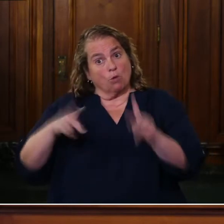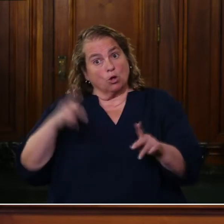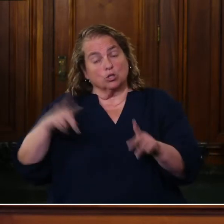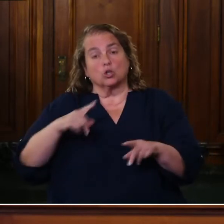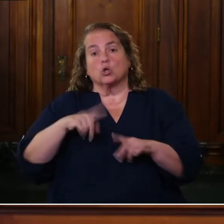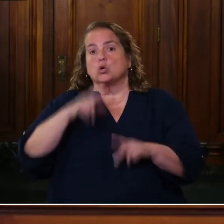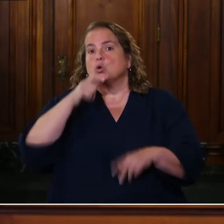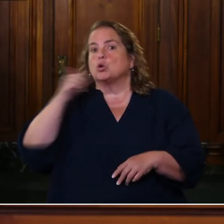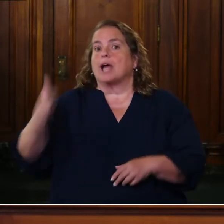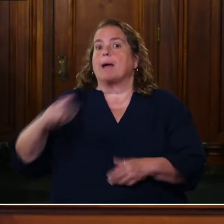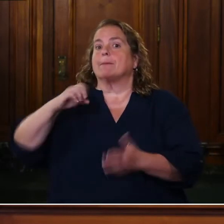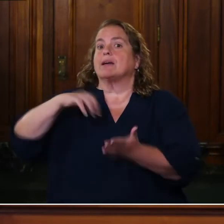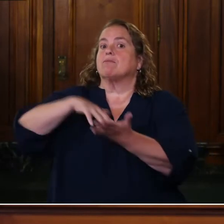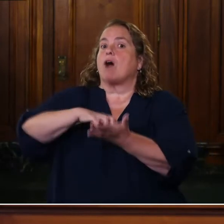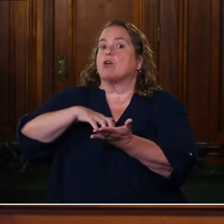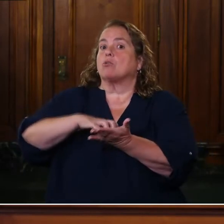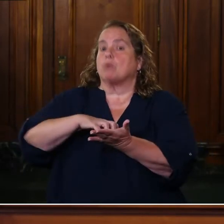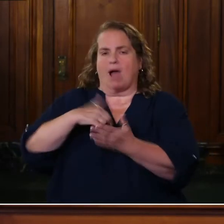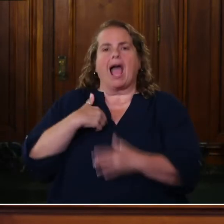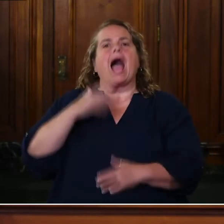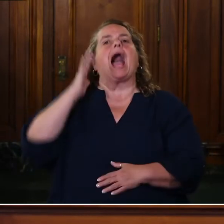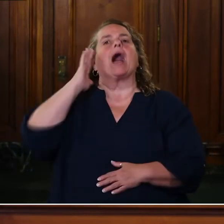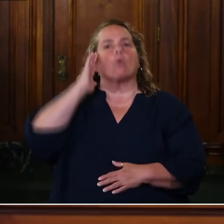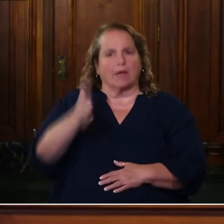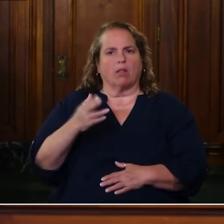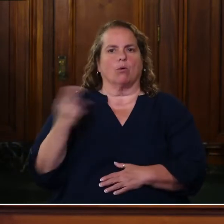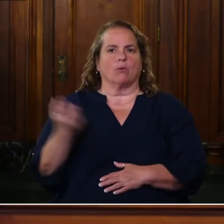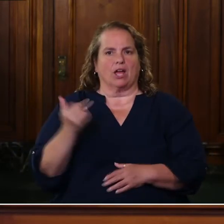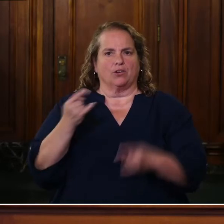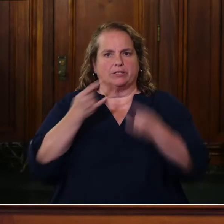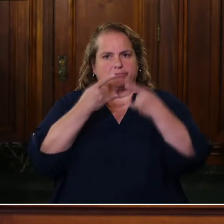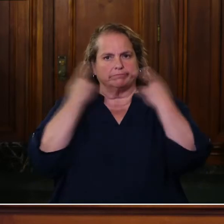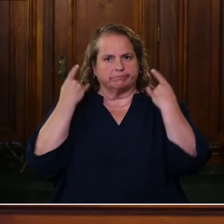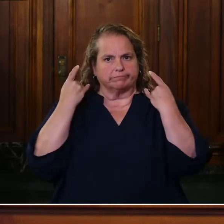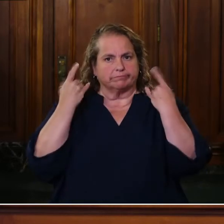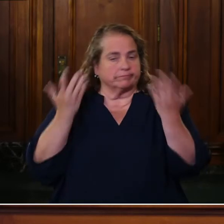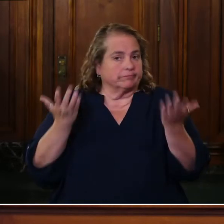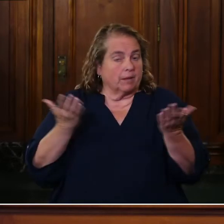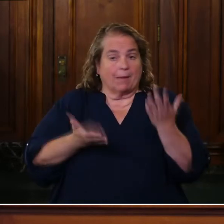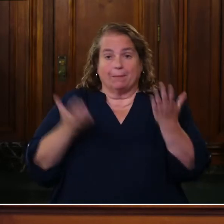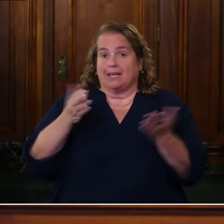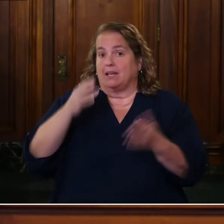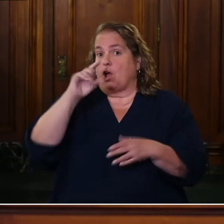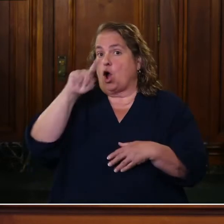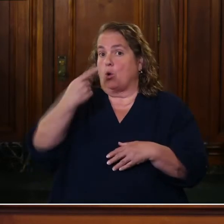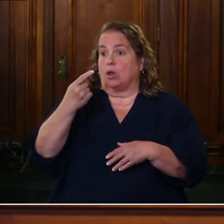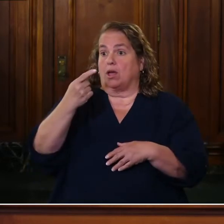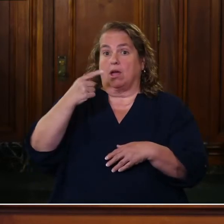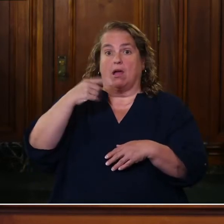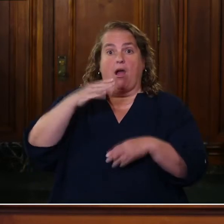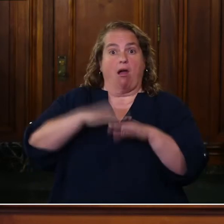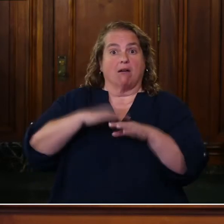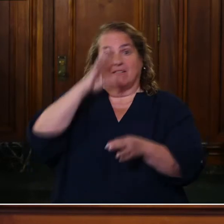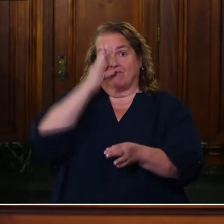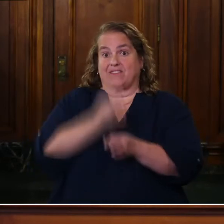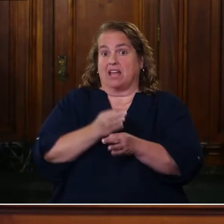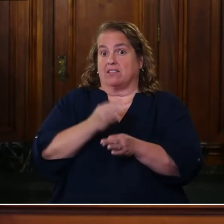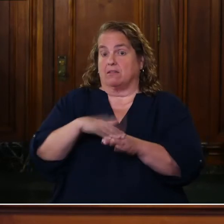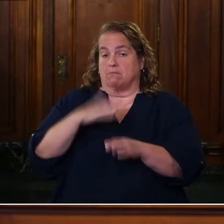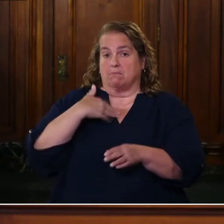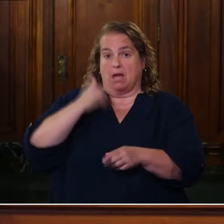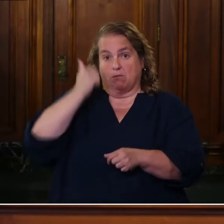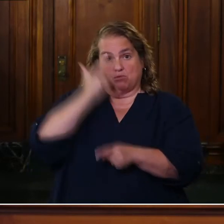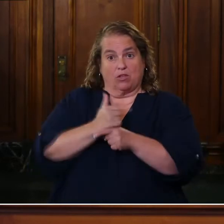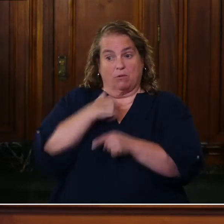disease, I'm gonna wear it. And even if it's in part based on faith, uh, and, and, and being my brother and sister's keeper or,